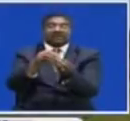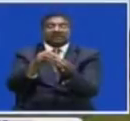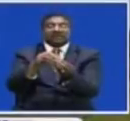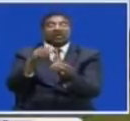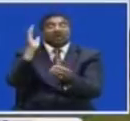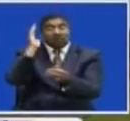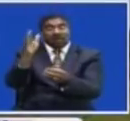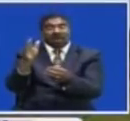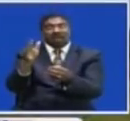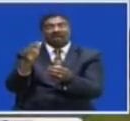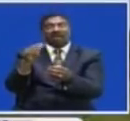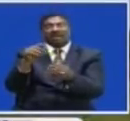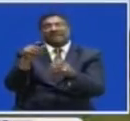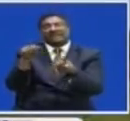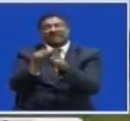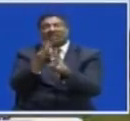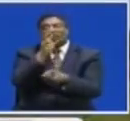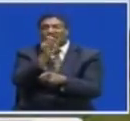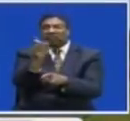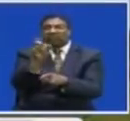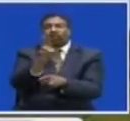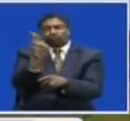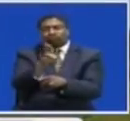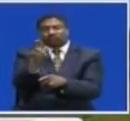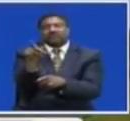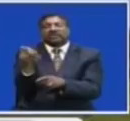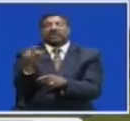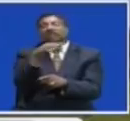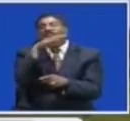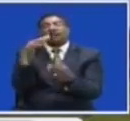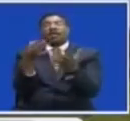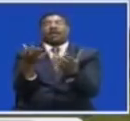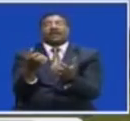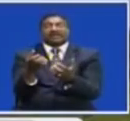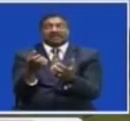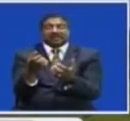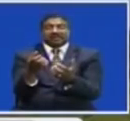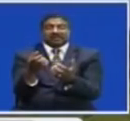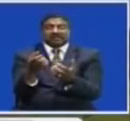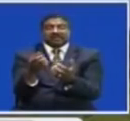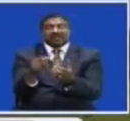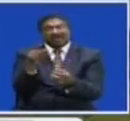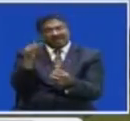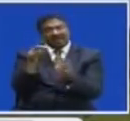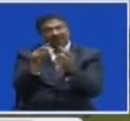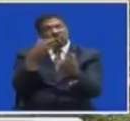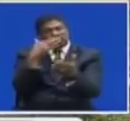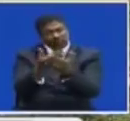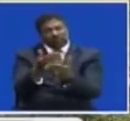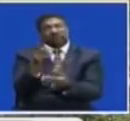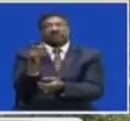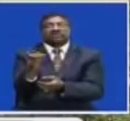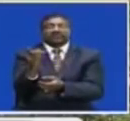Silage And irrigation We would like to We've got water rights For the Lusushi river Which we'll be irrigating from